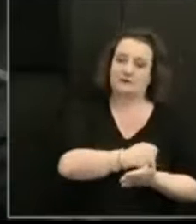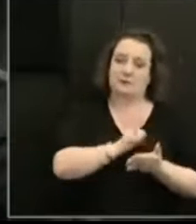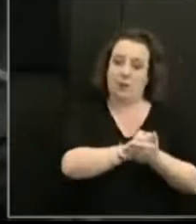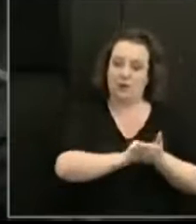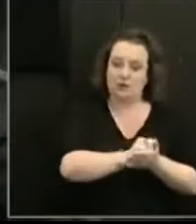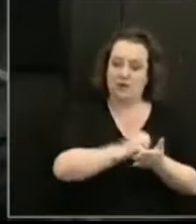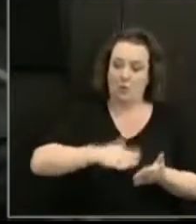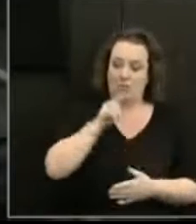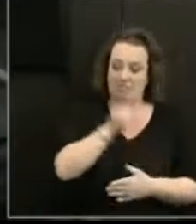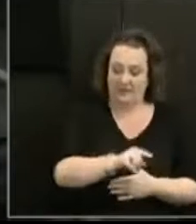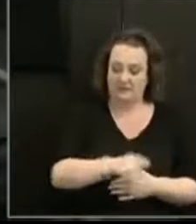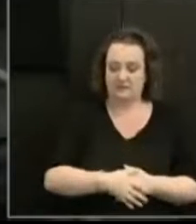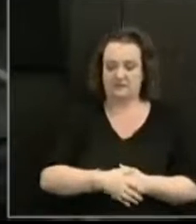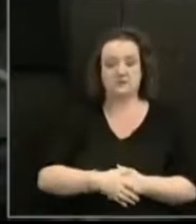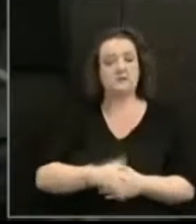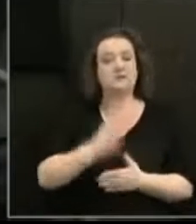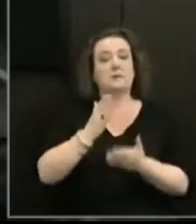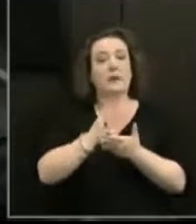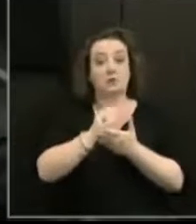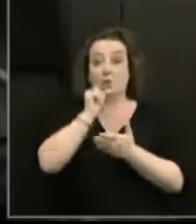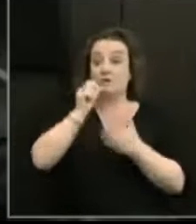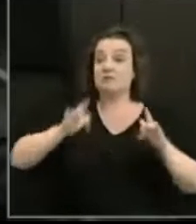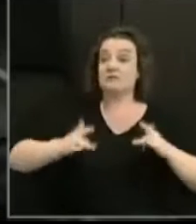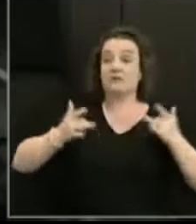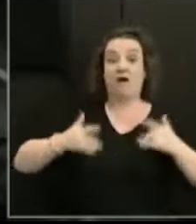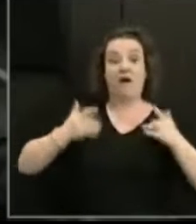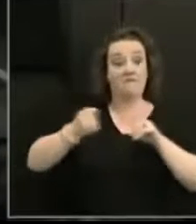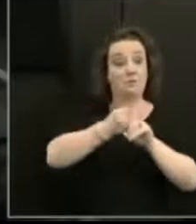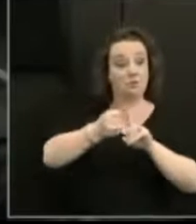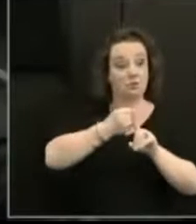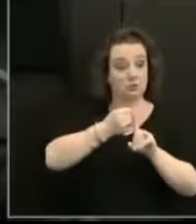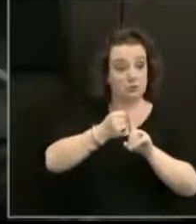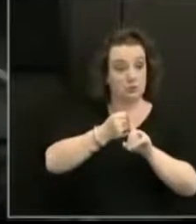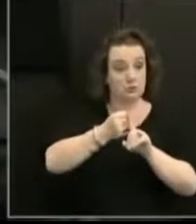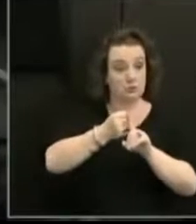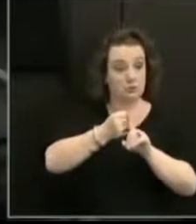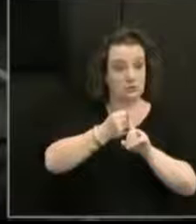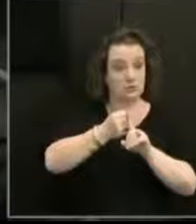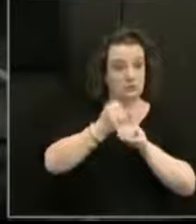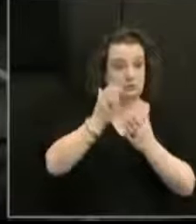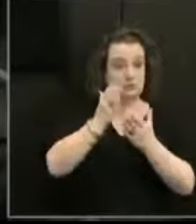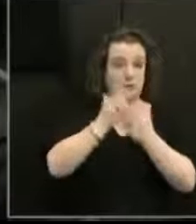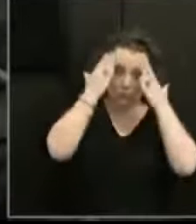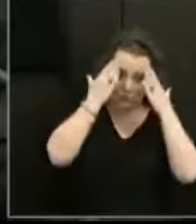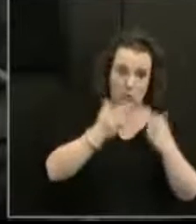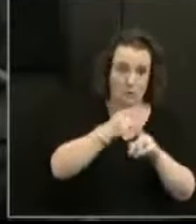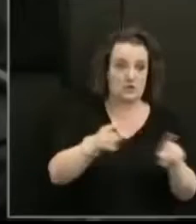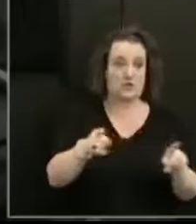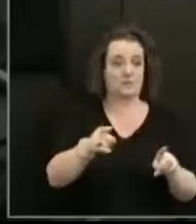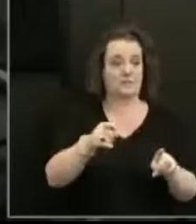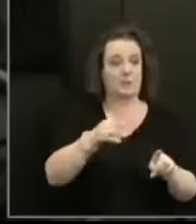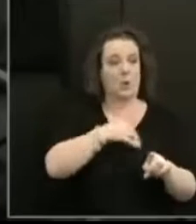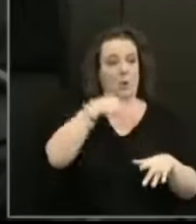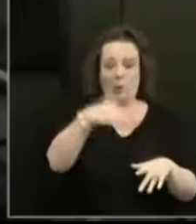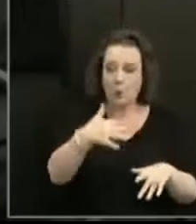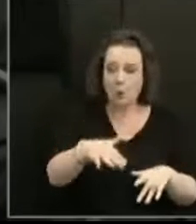One that will mean something to those who survived the abuse that was inflicted on them. That will acknowledge the enduring hurt and